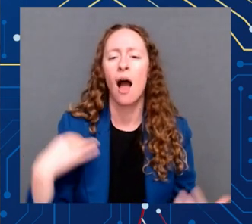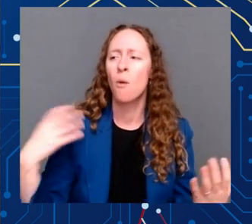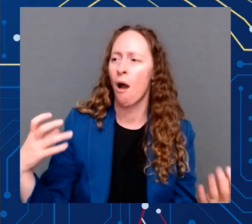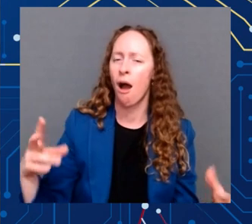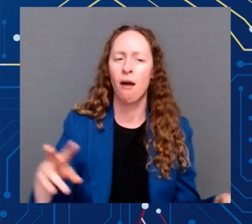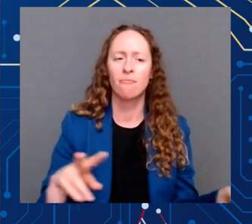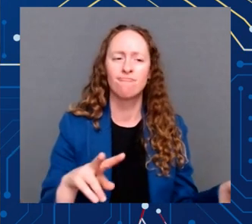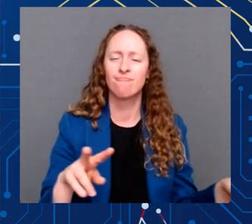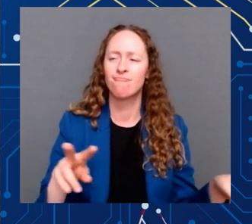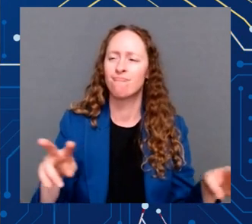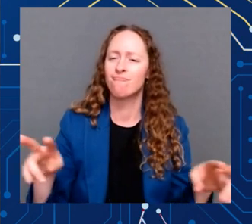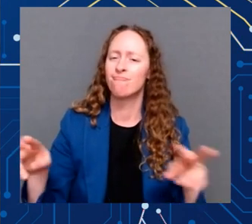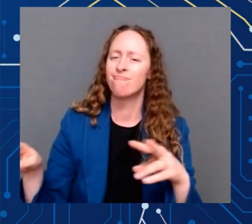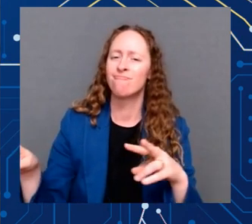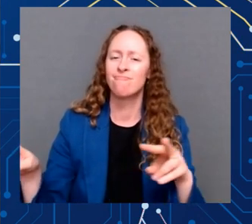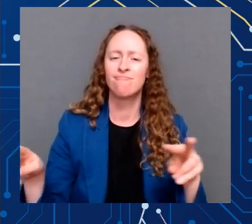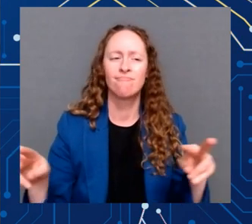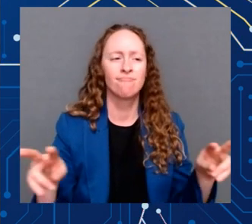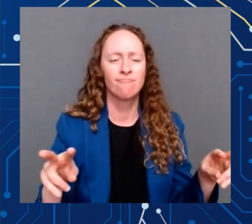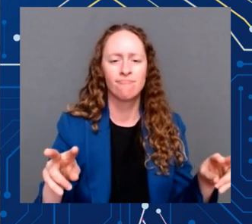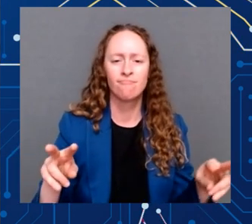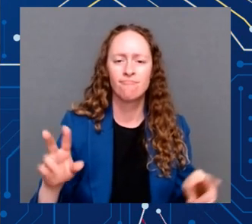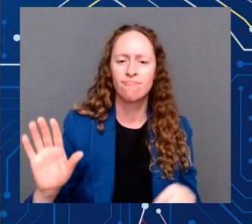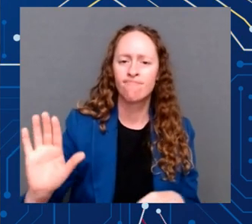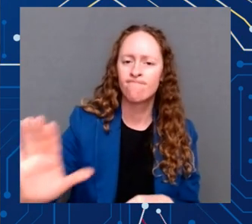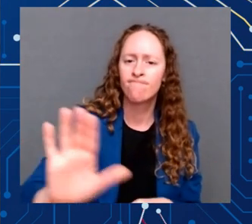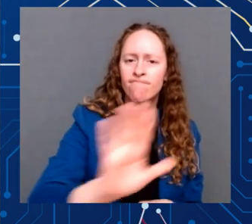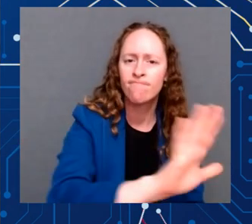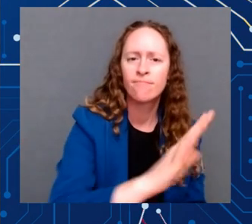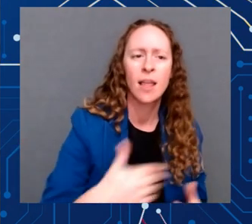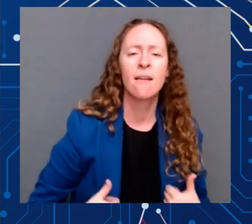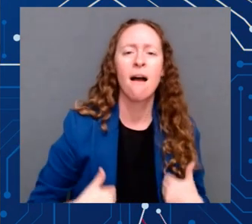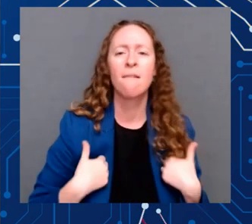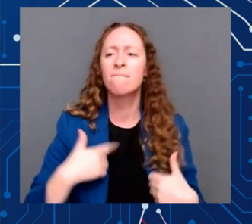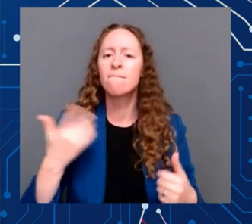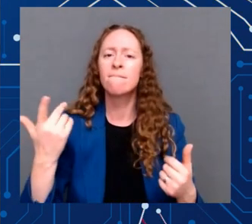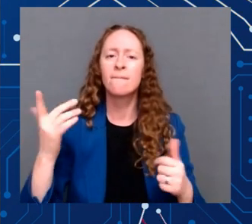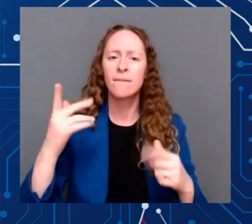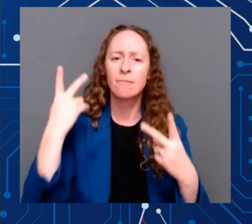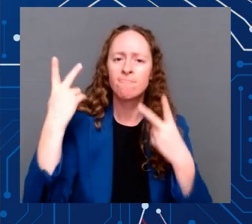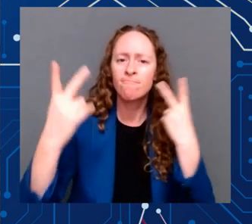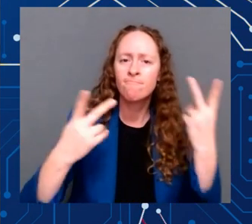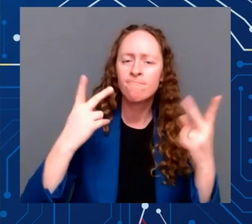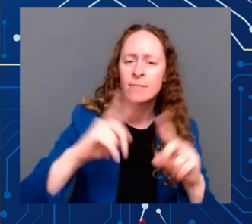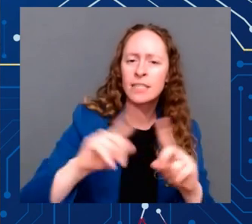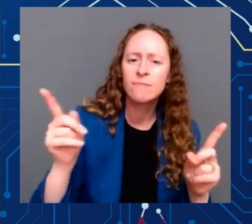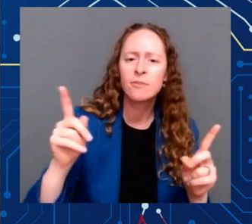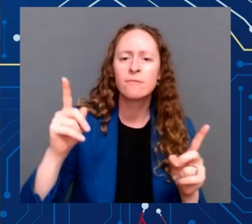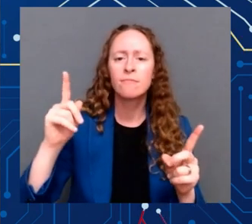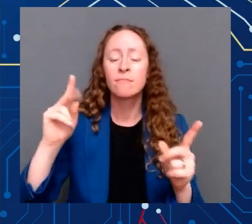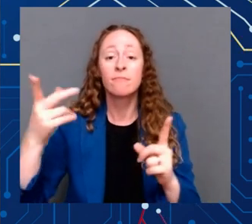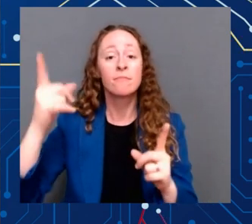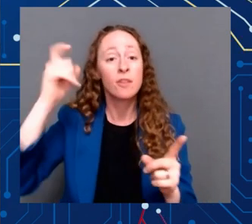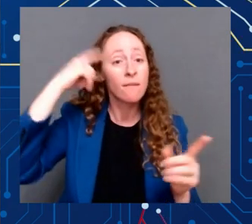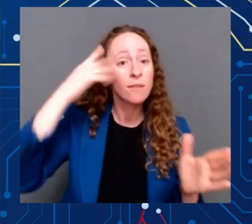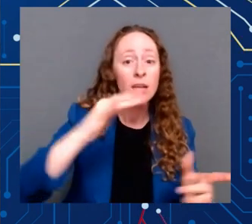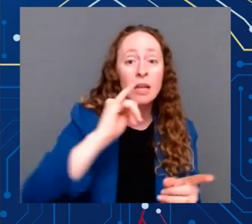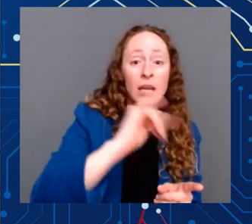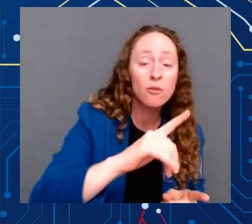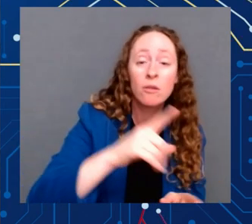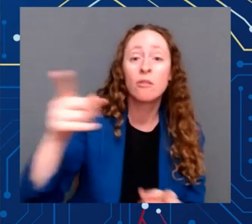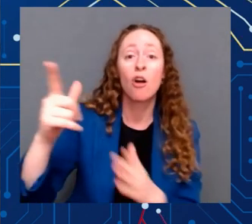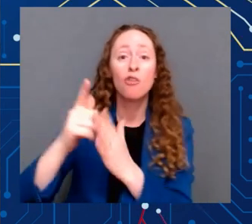to support this bill. Governors, like the governor of Illinois who I see, legislators, mayors, state legislators, entrepreneurs,